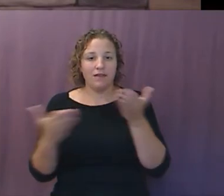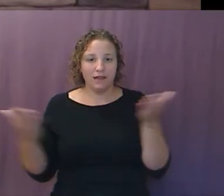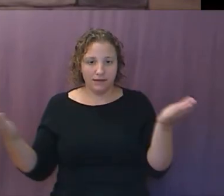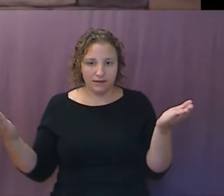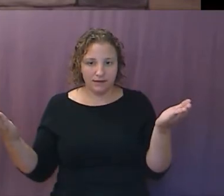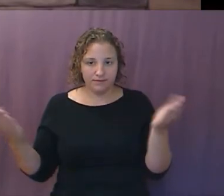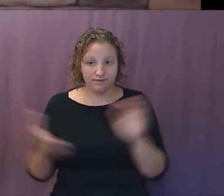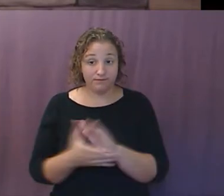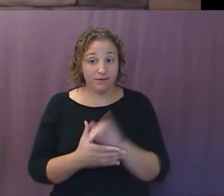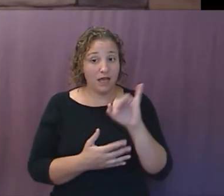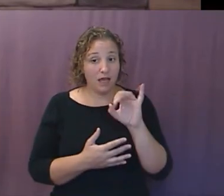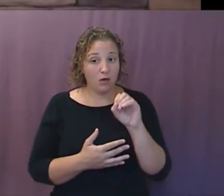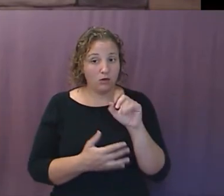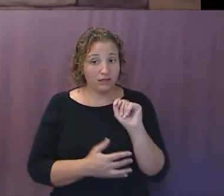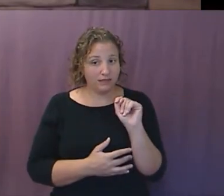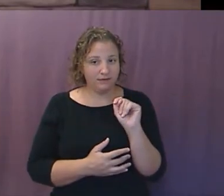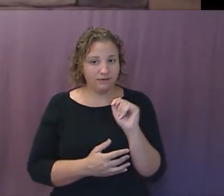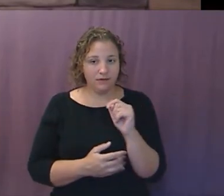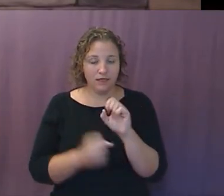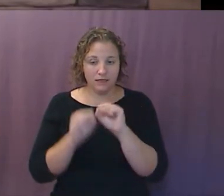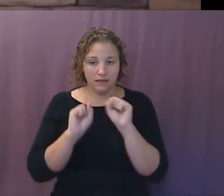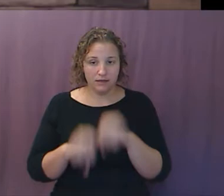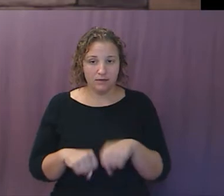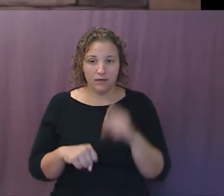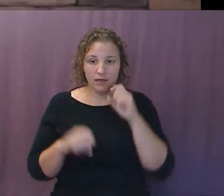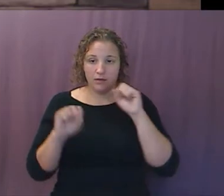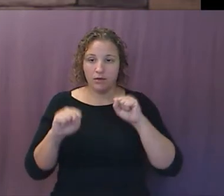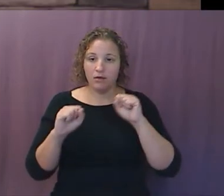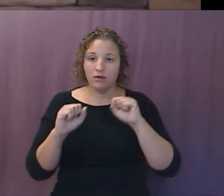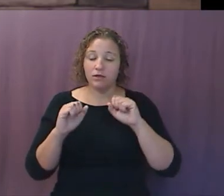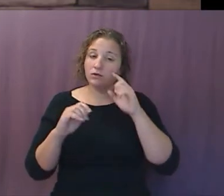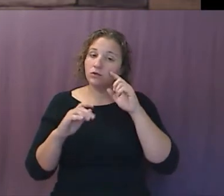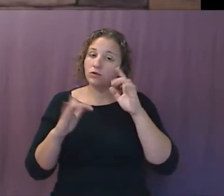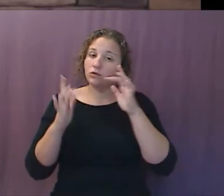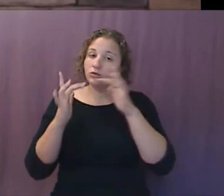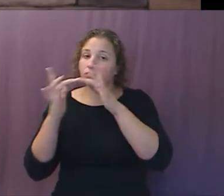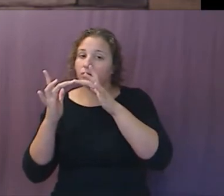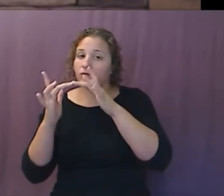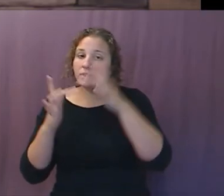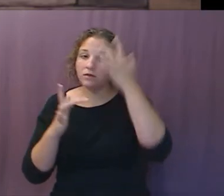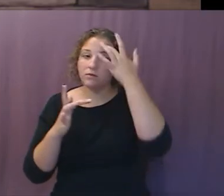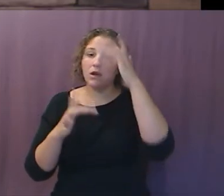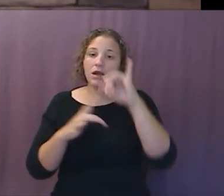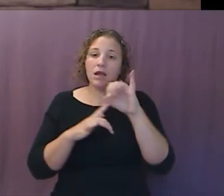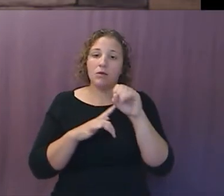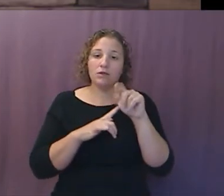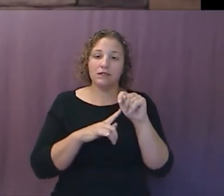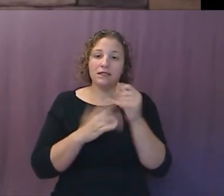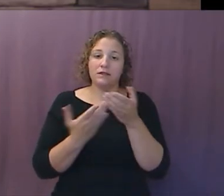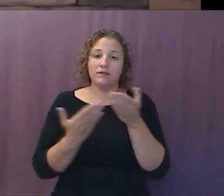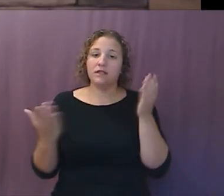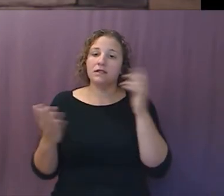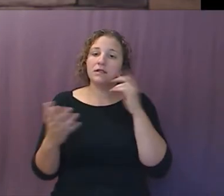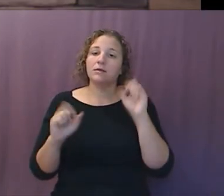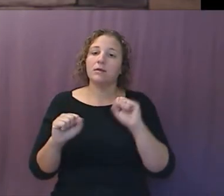Lastly, the power to hack into the smart IoT devices, again, those things I mentioned, could be hugely advantageous for federal